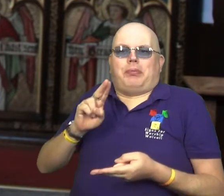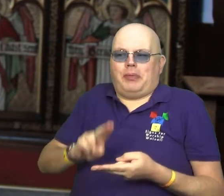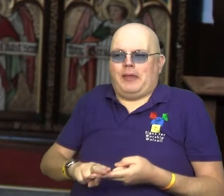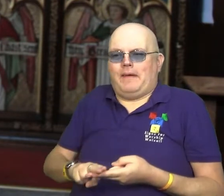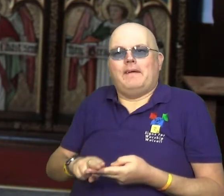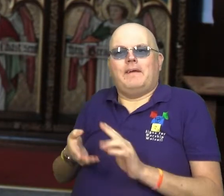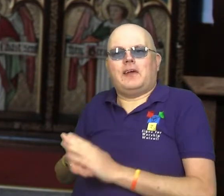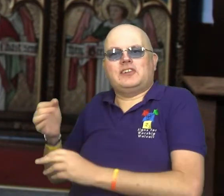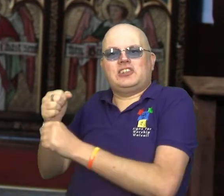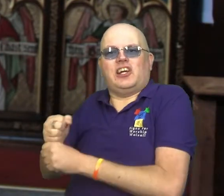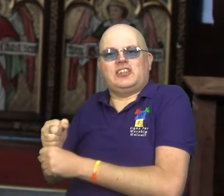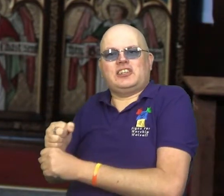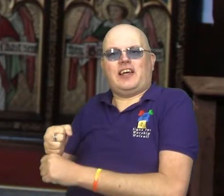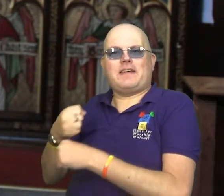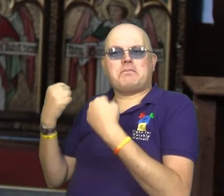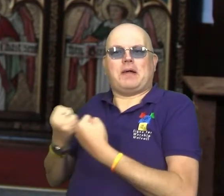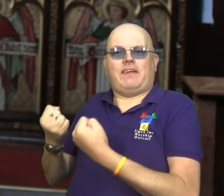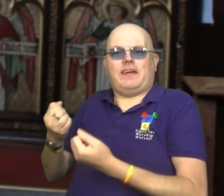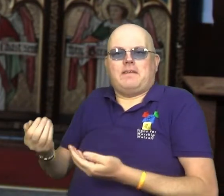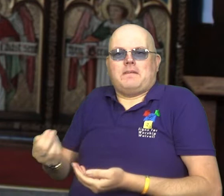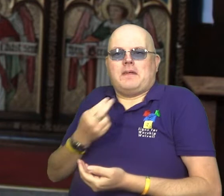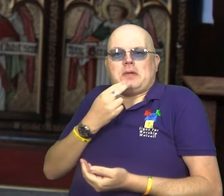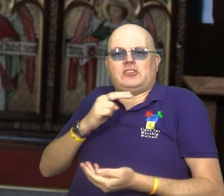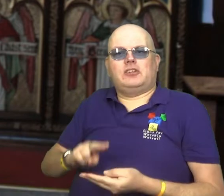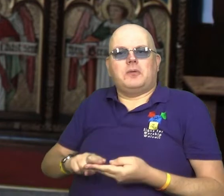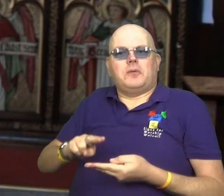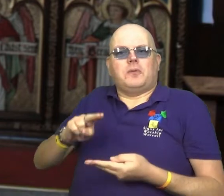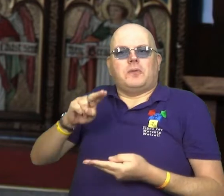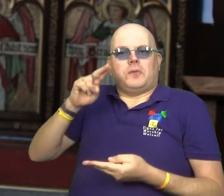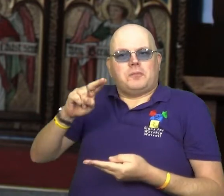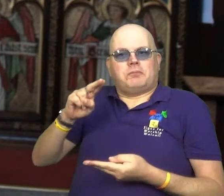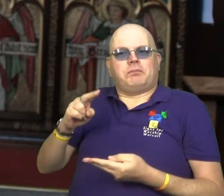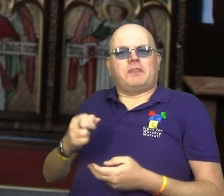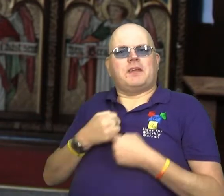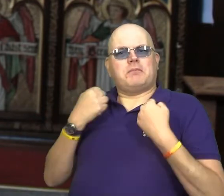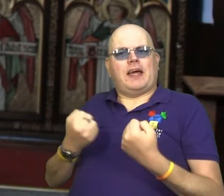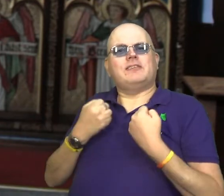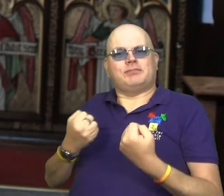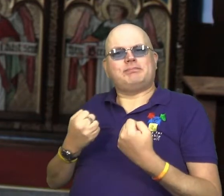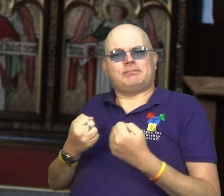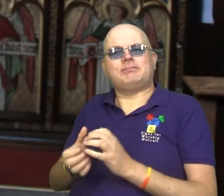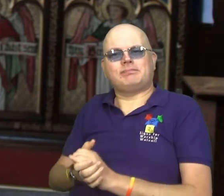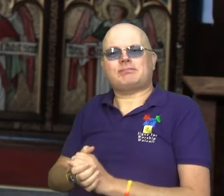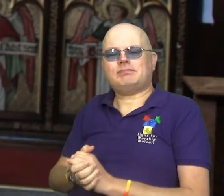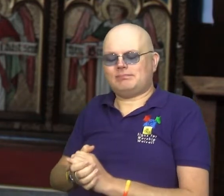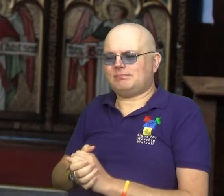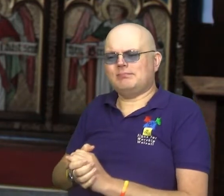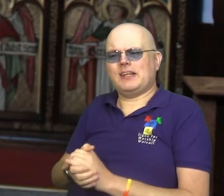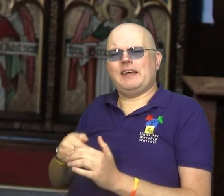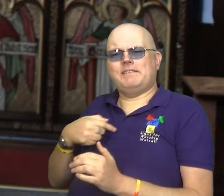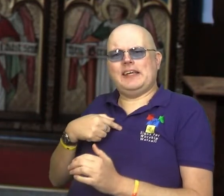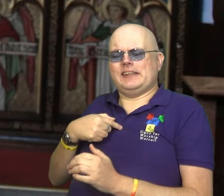week, and coming into church and meeting the other people in the church was like recharging the batteries